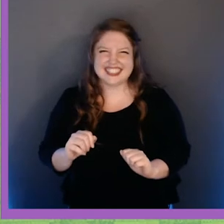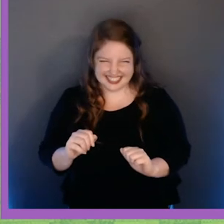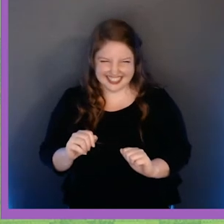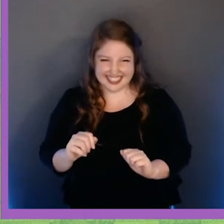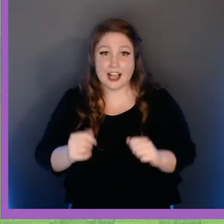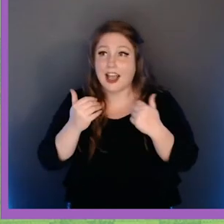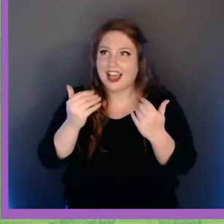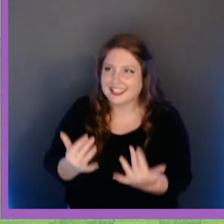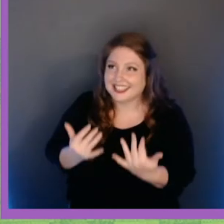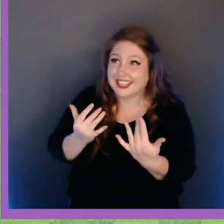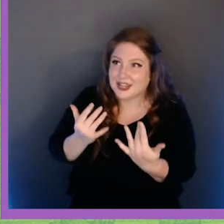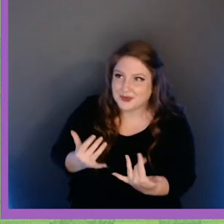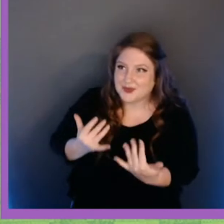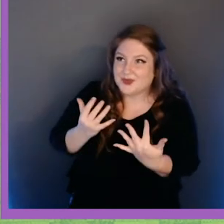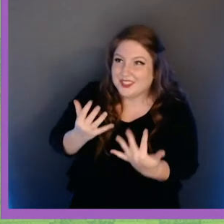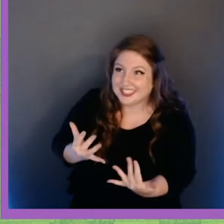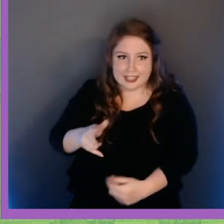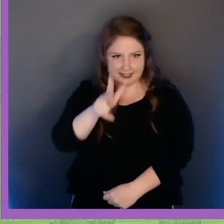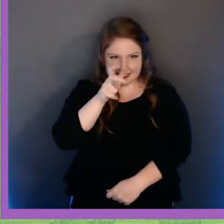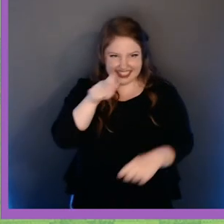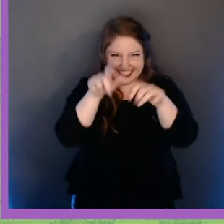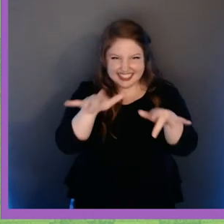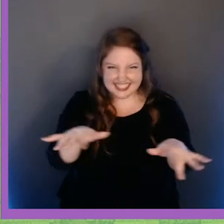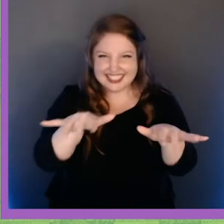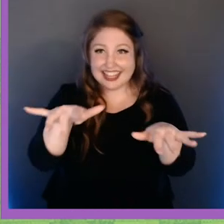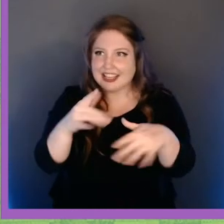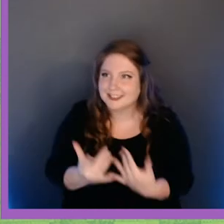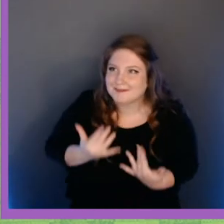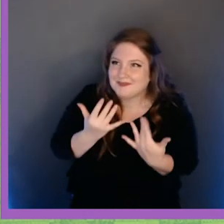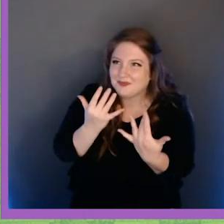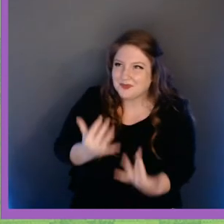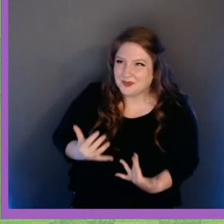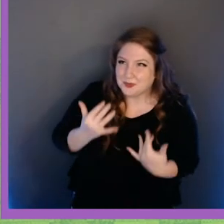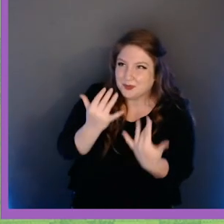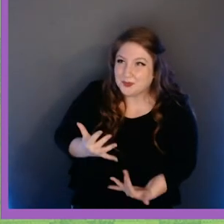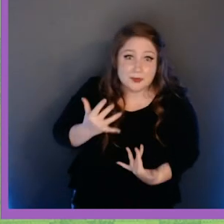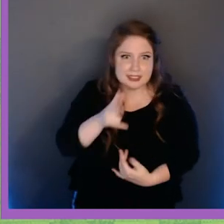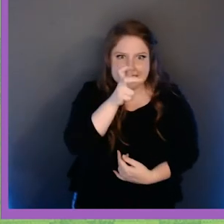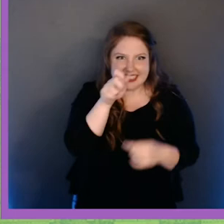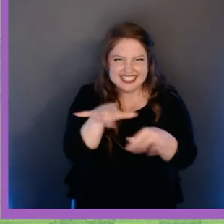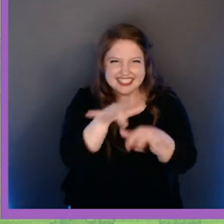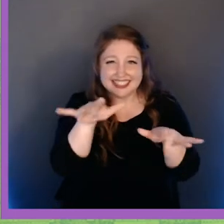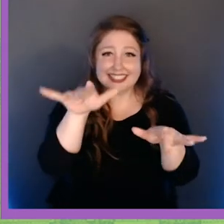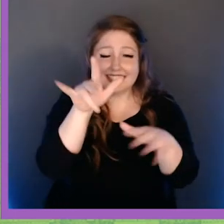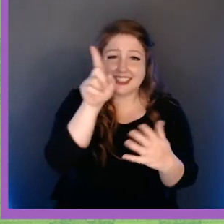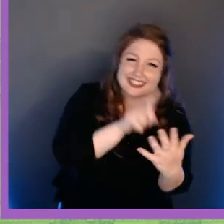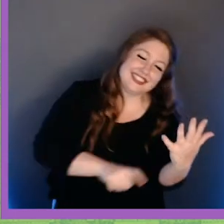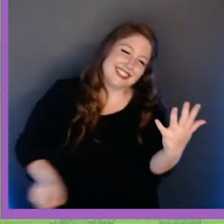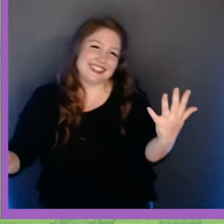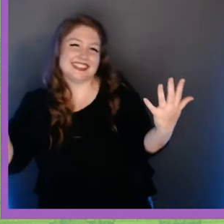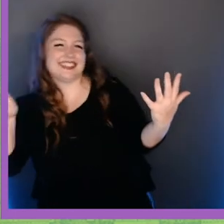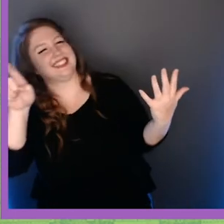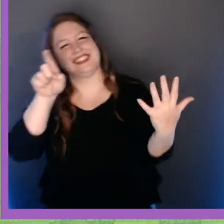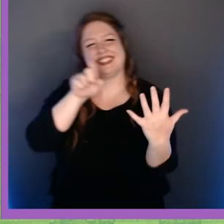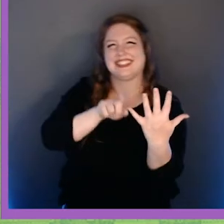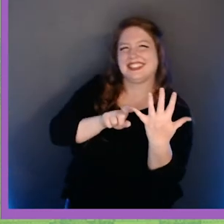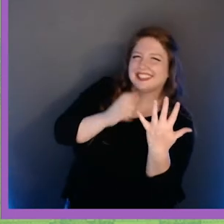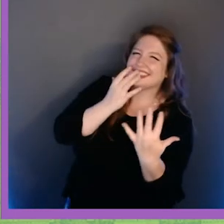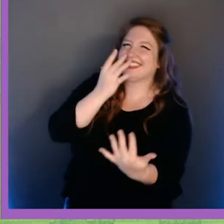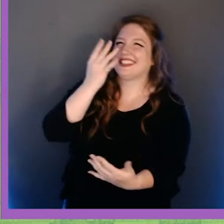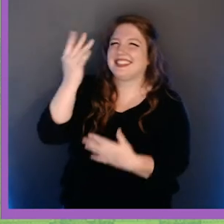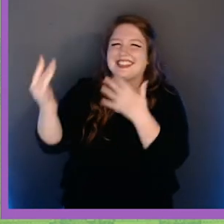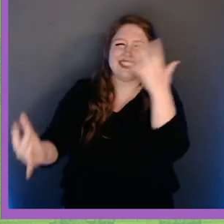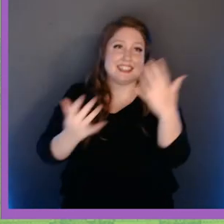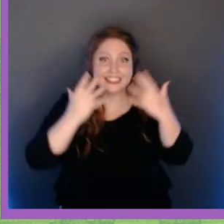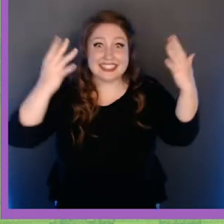Here we go. Si, si, si. Cicada. Si, si, si. Cicada. In the